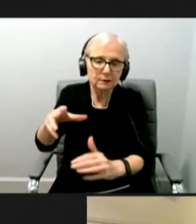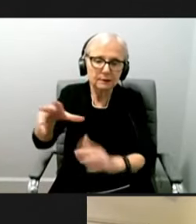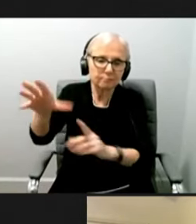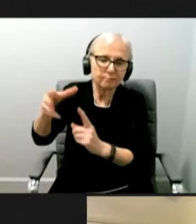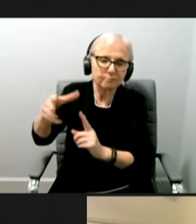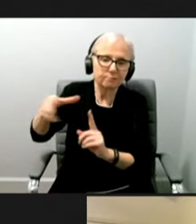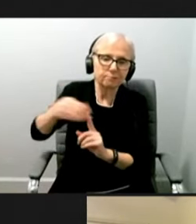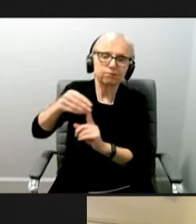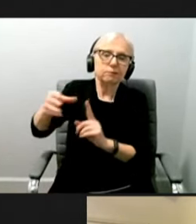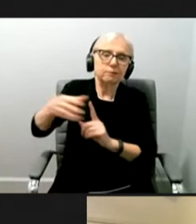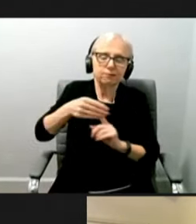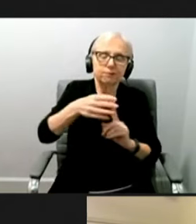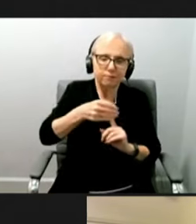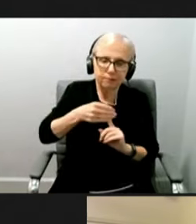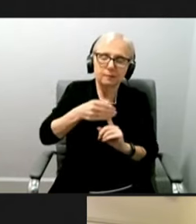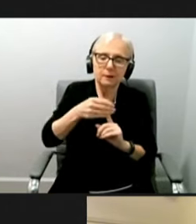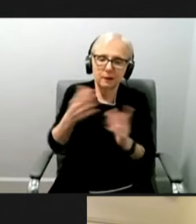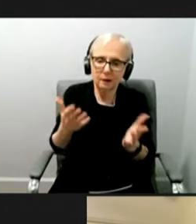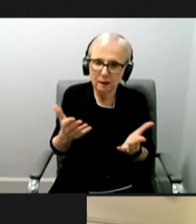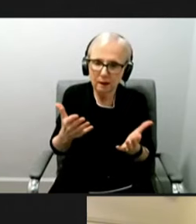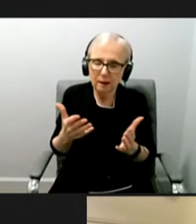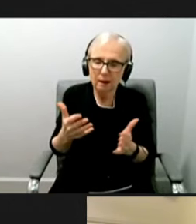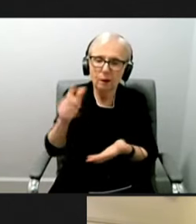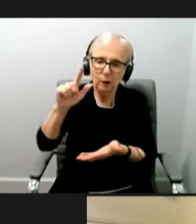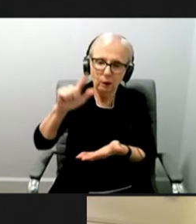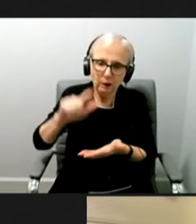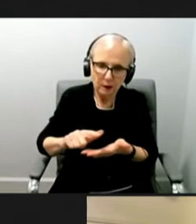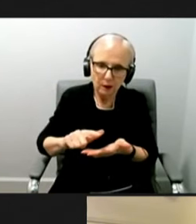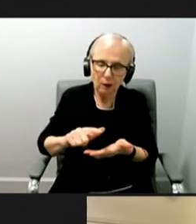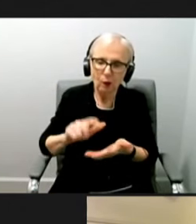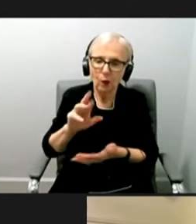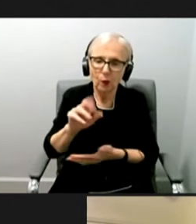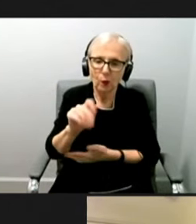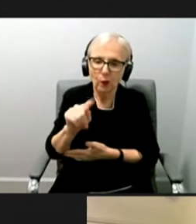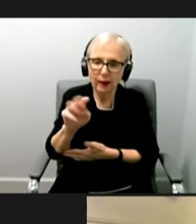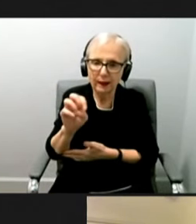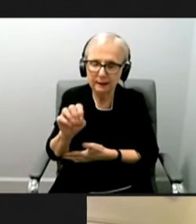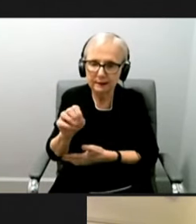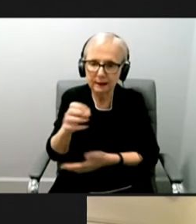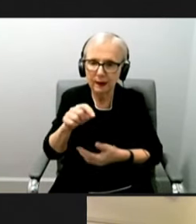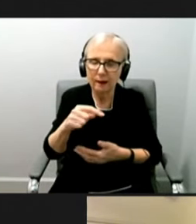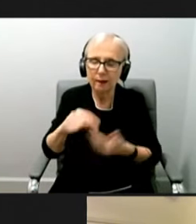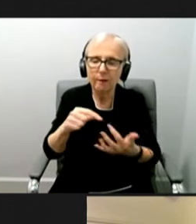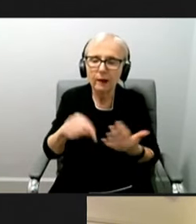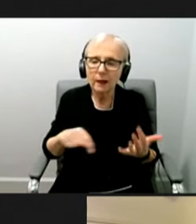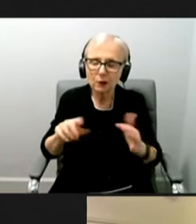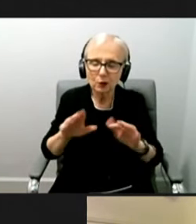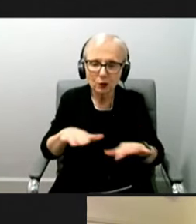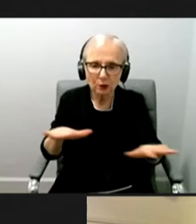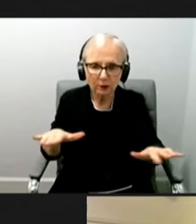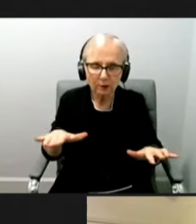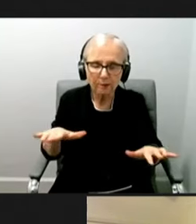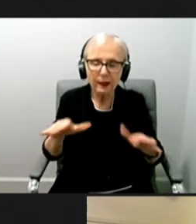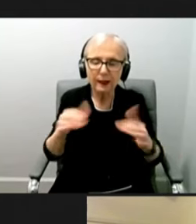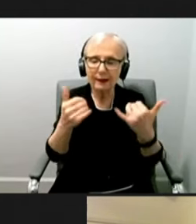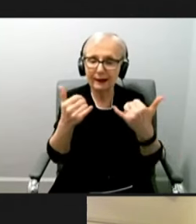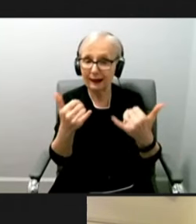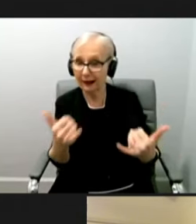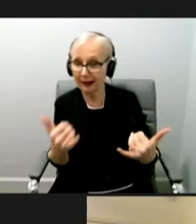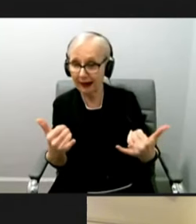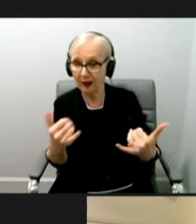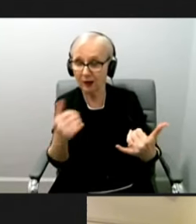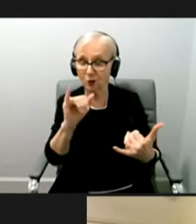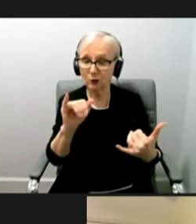beginning of the pandemic, where we really saw much lower rates occurring among children. And so as Scott mentioned, as we see the immunity